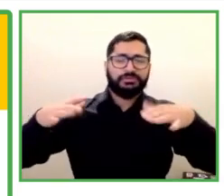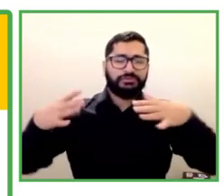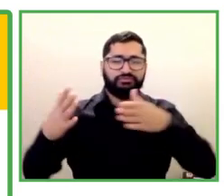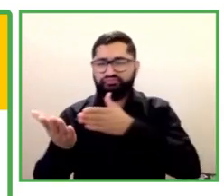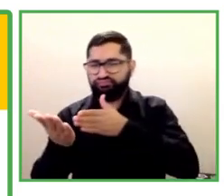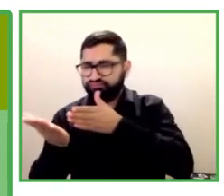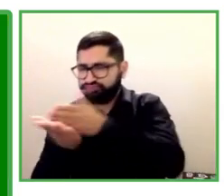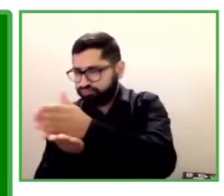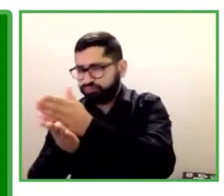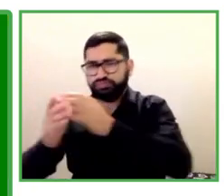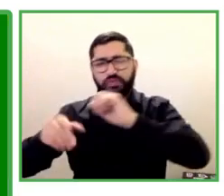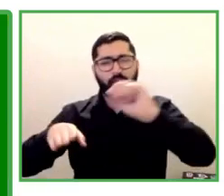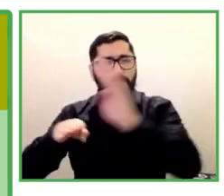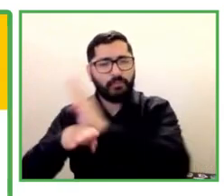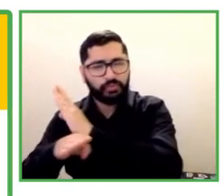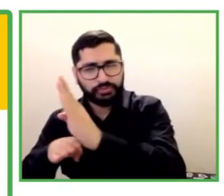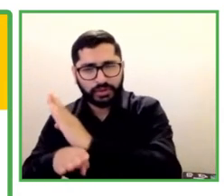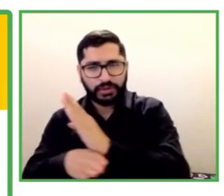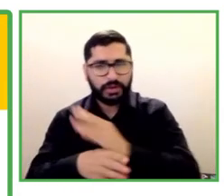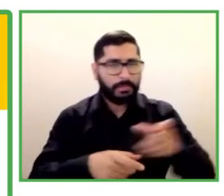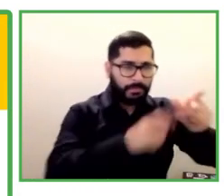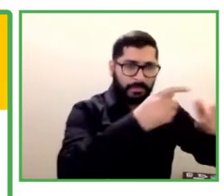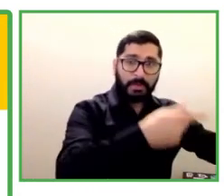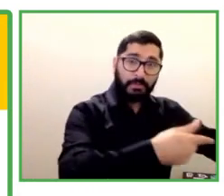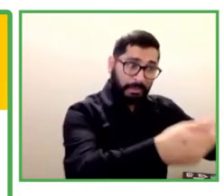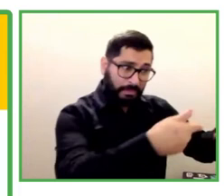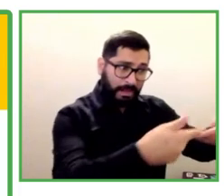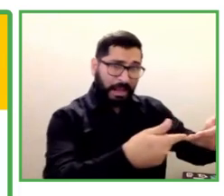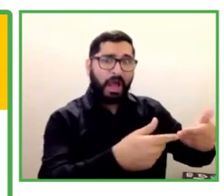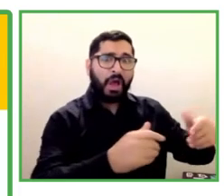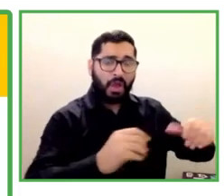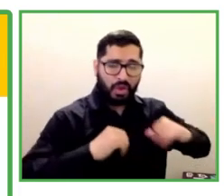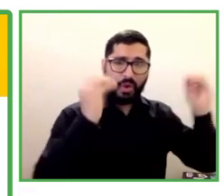disabilities in the last two and a half years. Next, please.